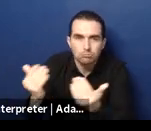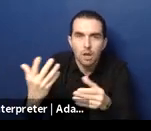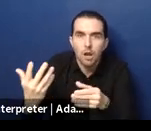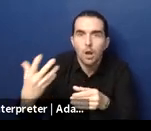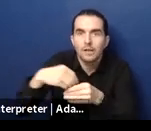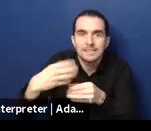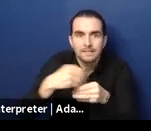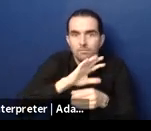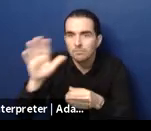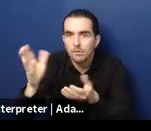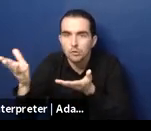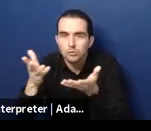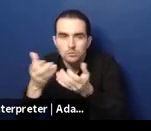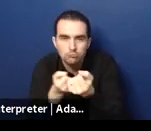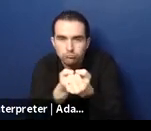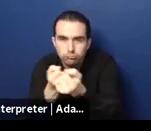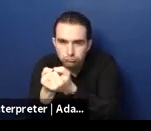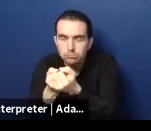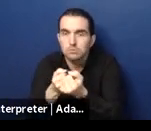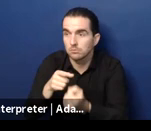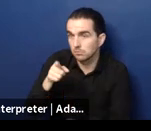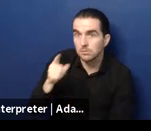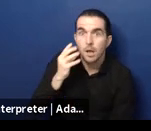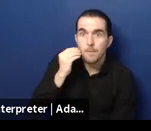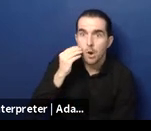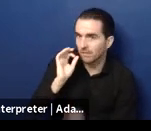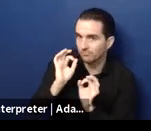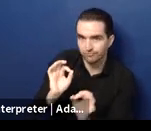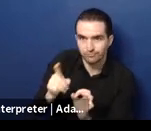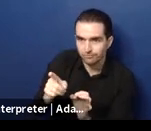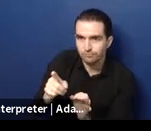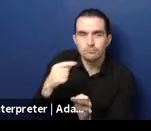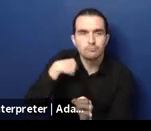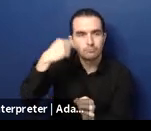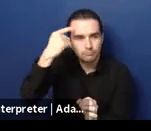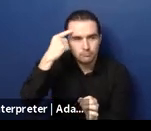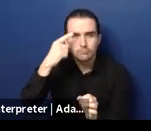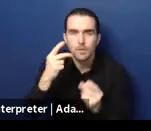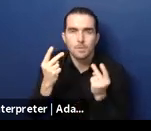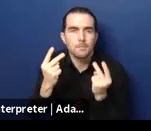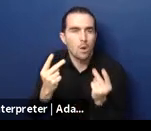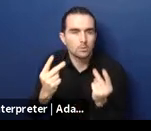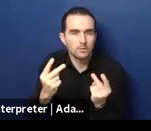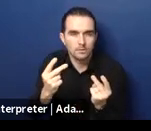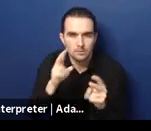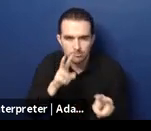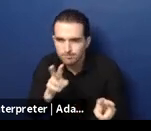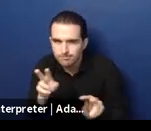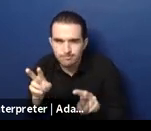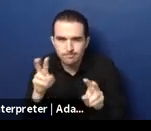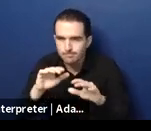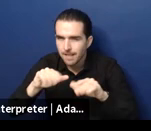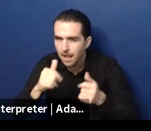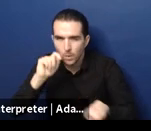about when you need it, not when it's available. For supported independent living services,